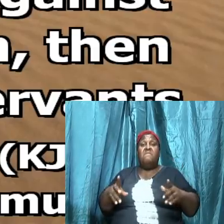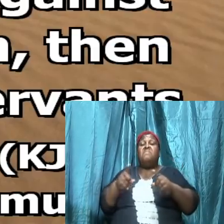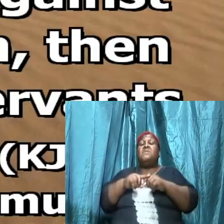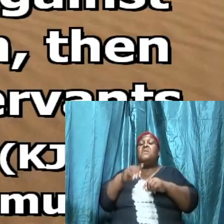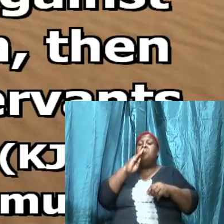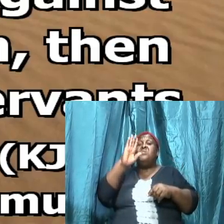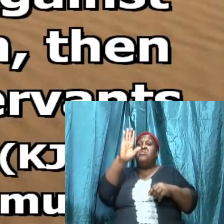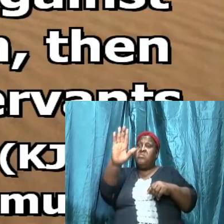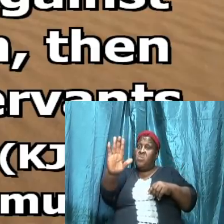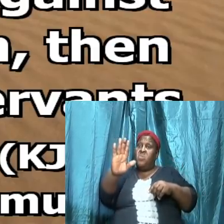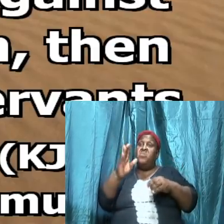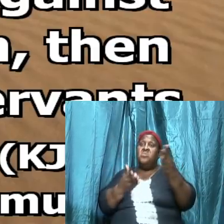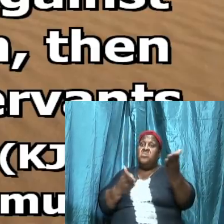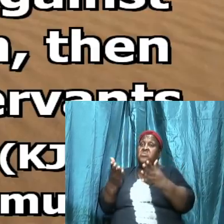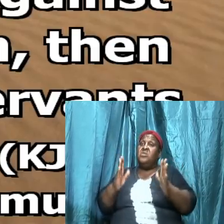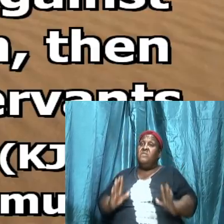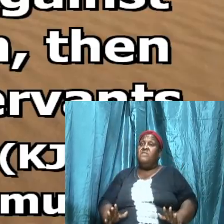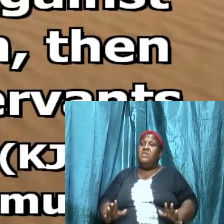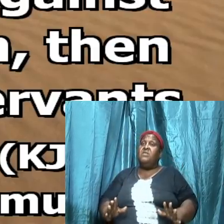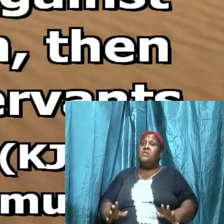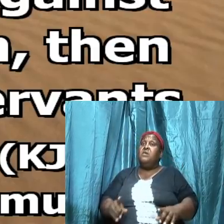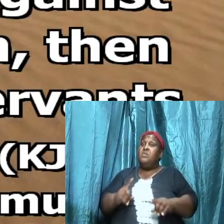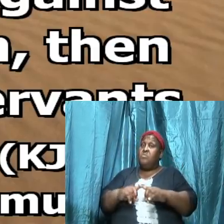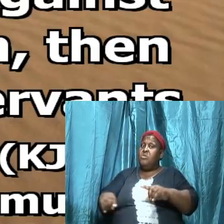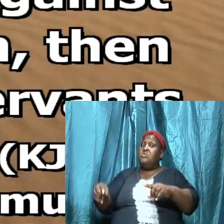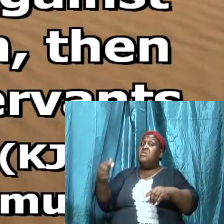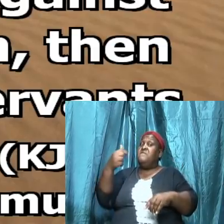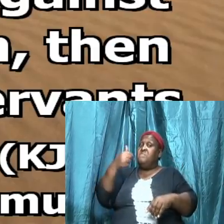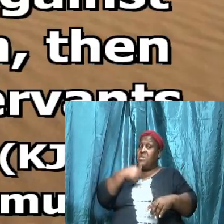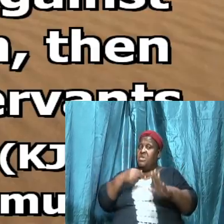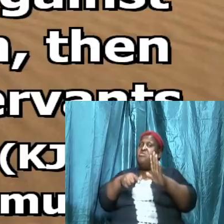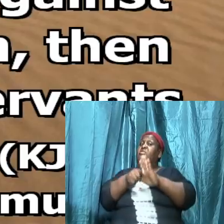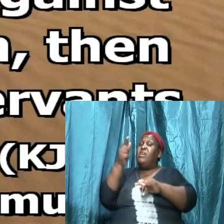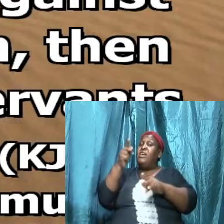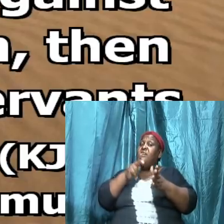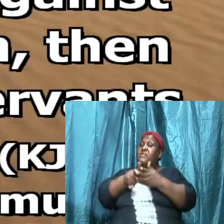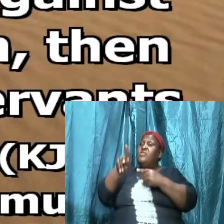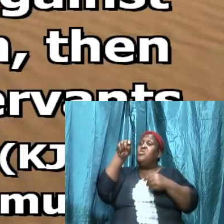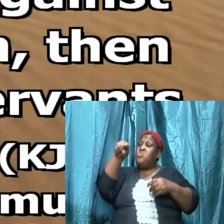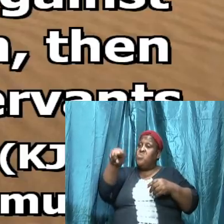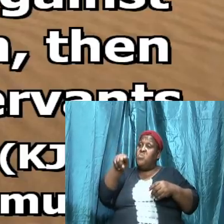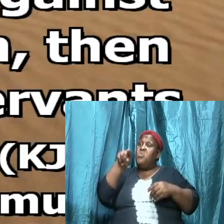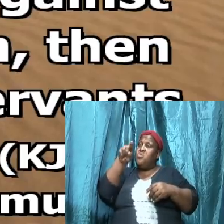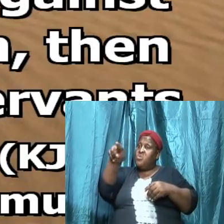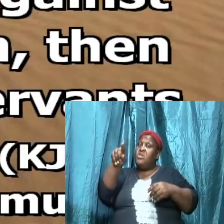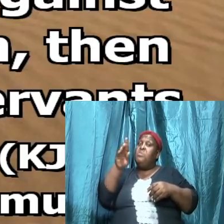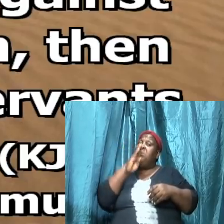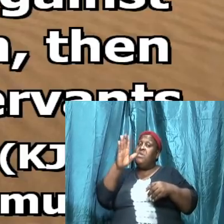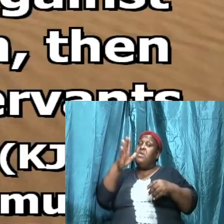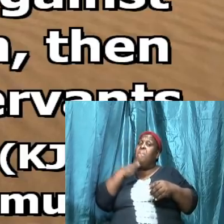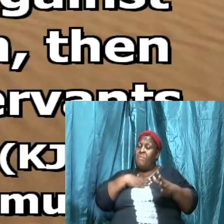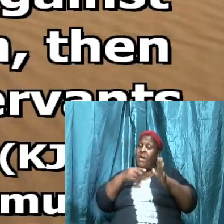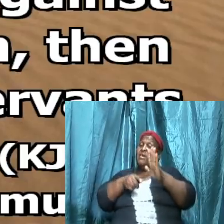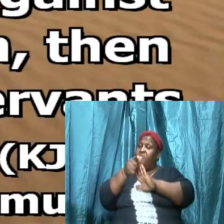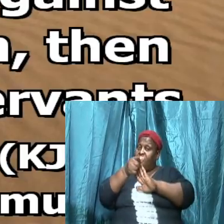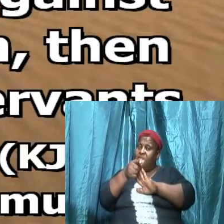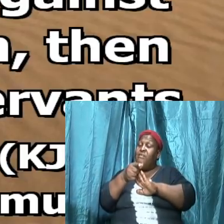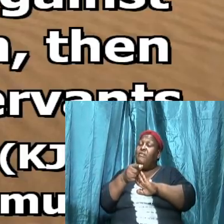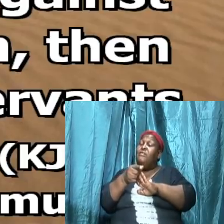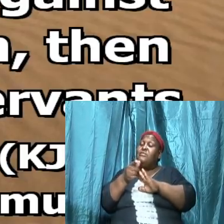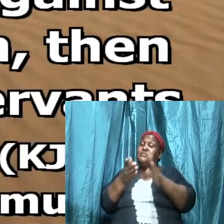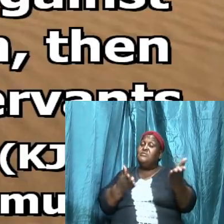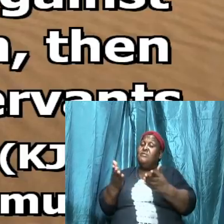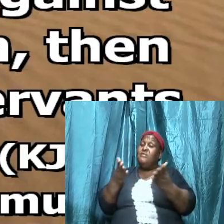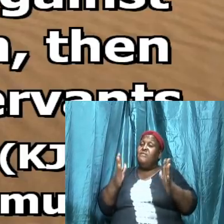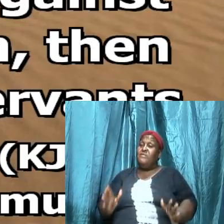yes or and if I kill you you are going to become my servant if he gets the upper hand we are